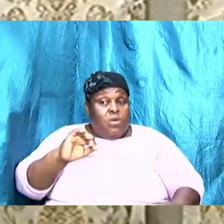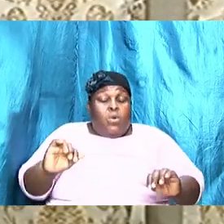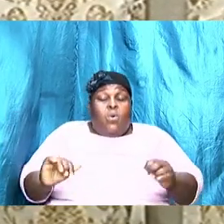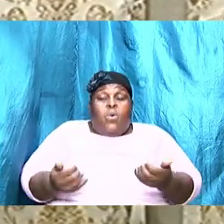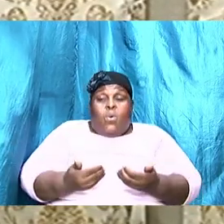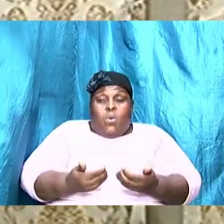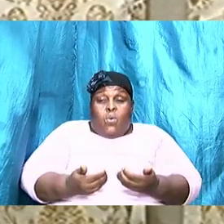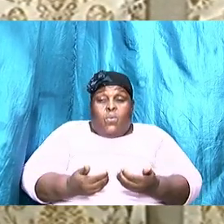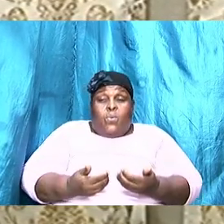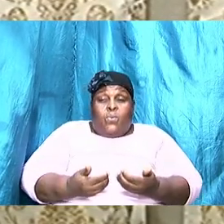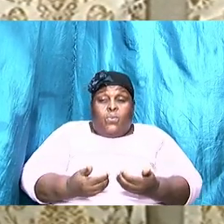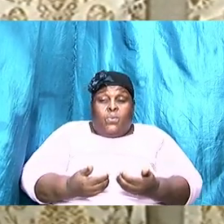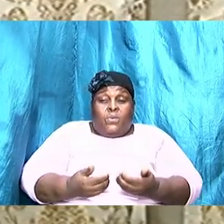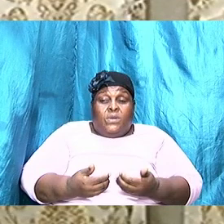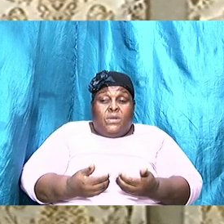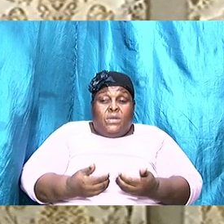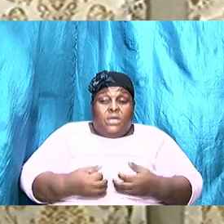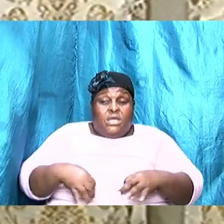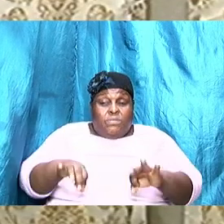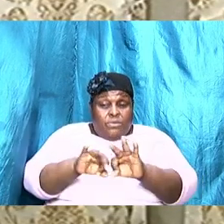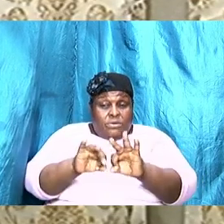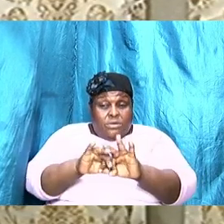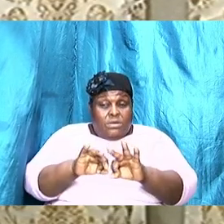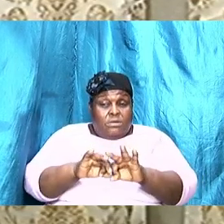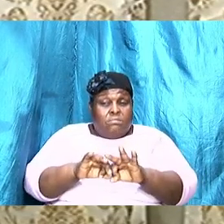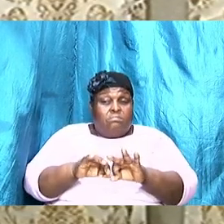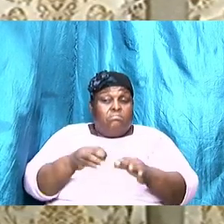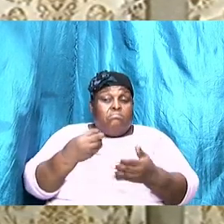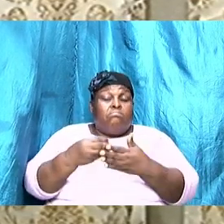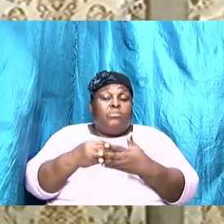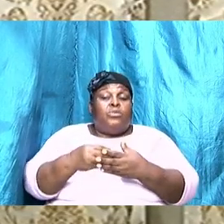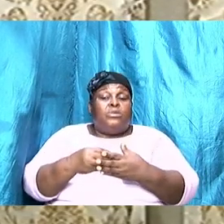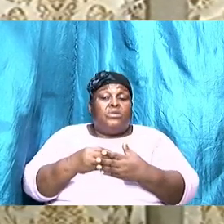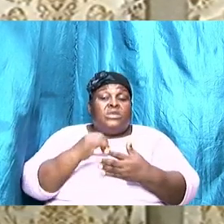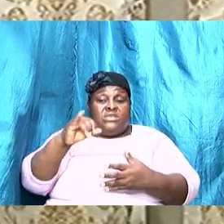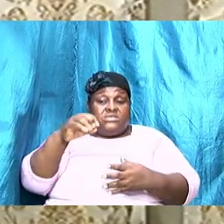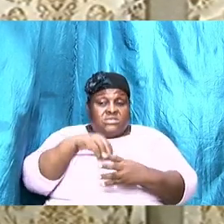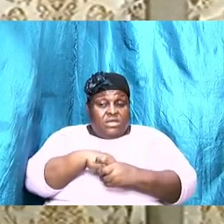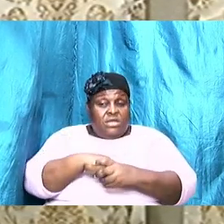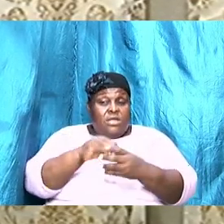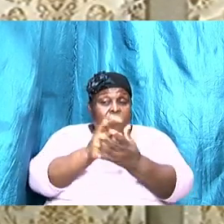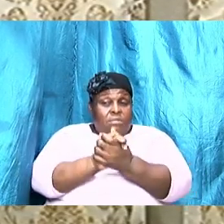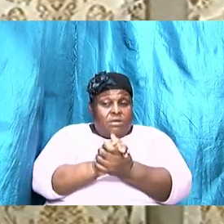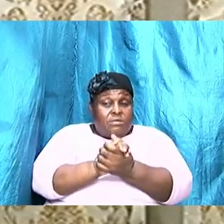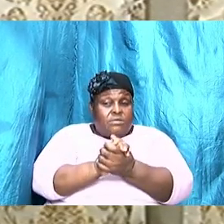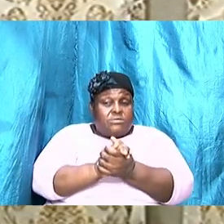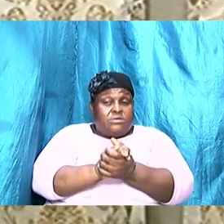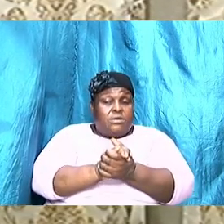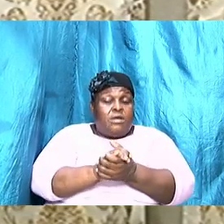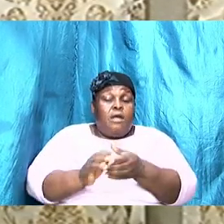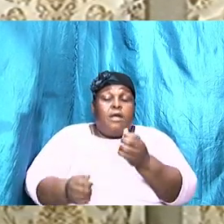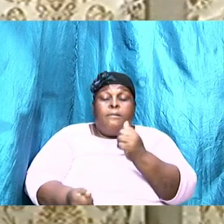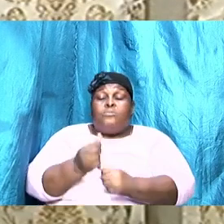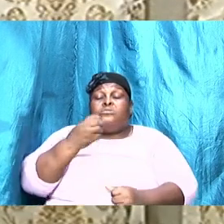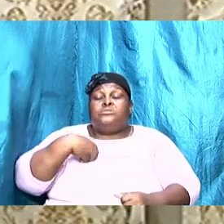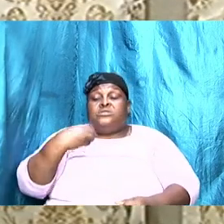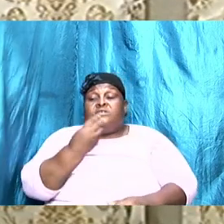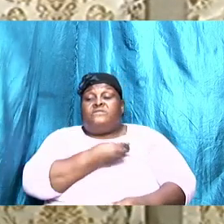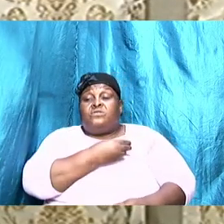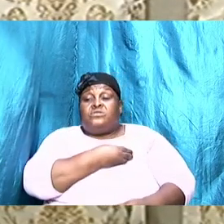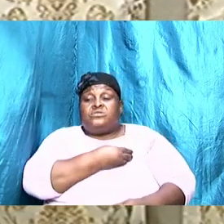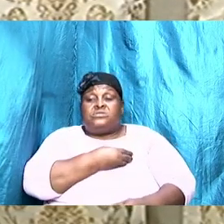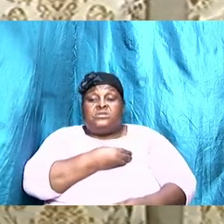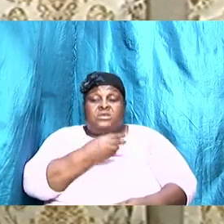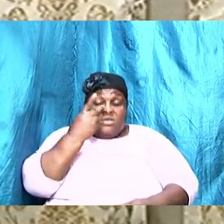money is in marriage most of us underestimate most of us see